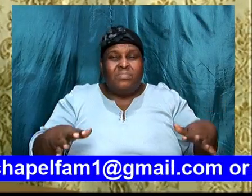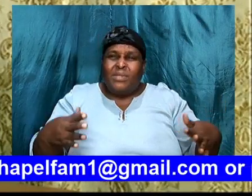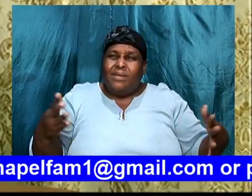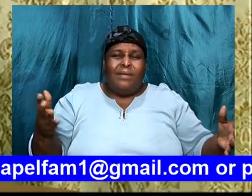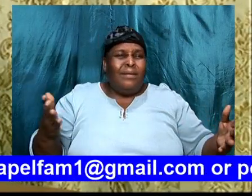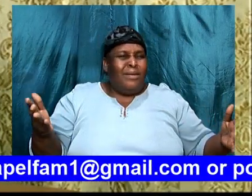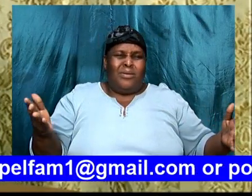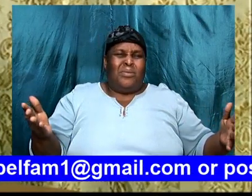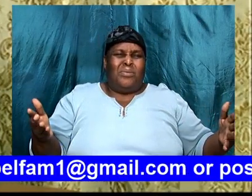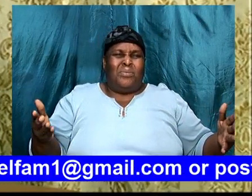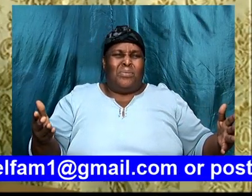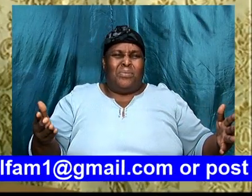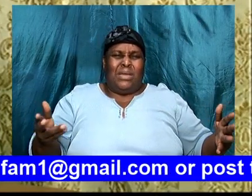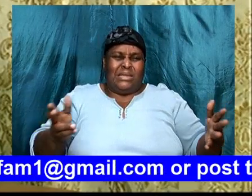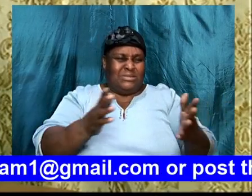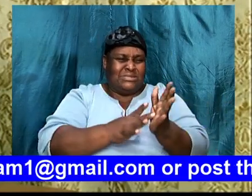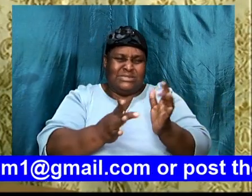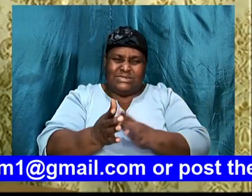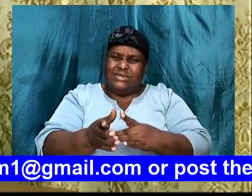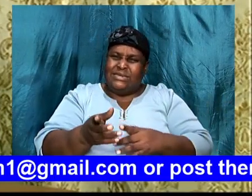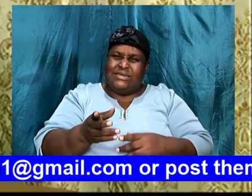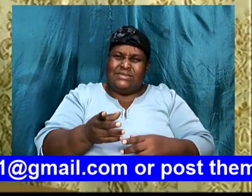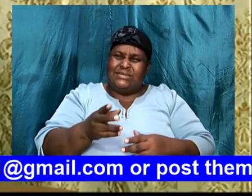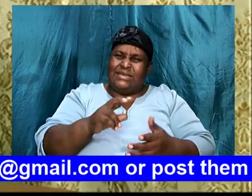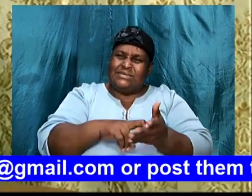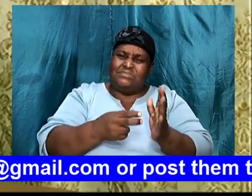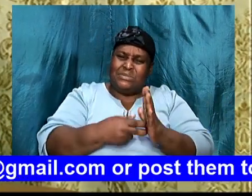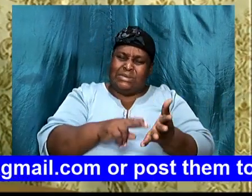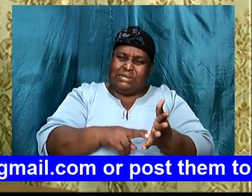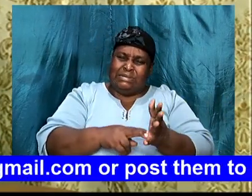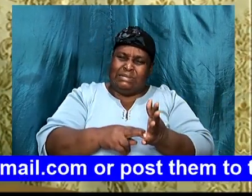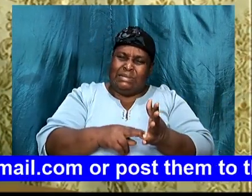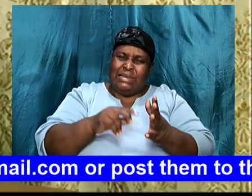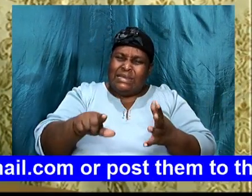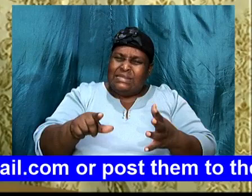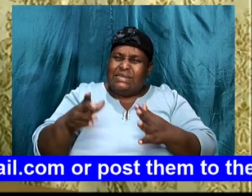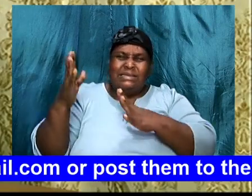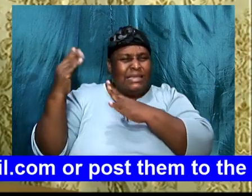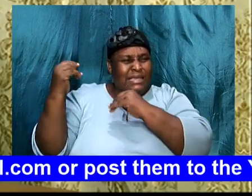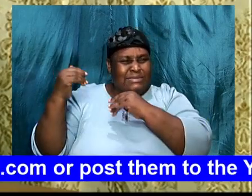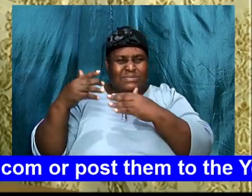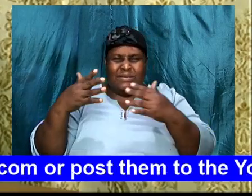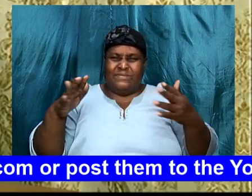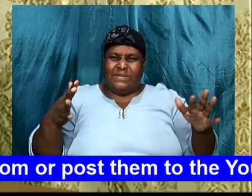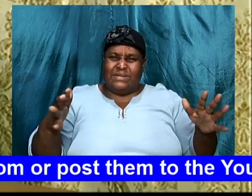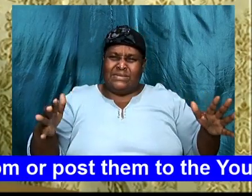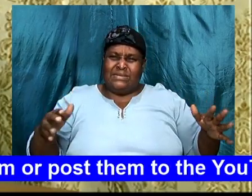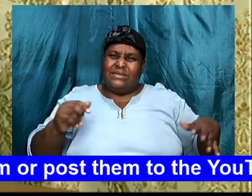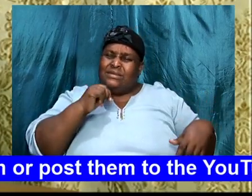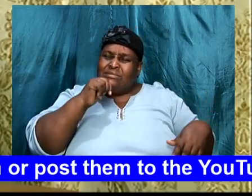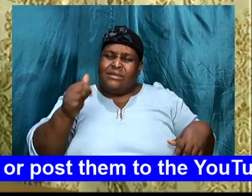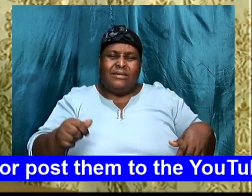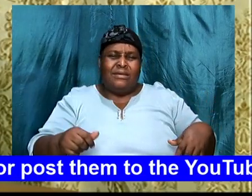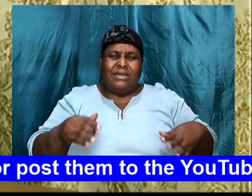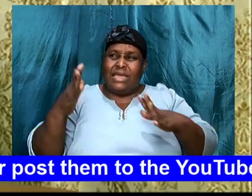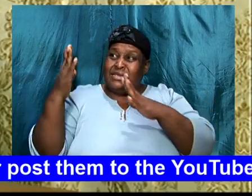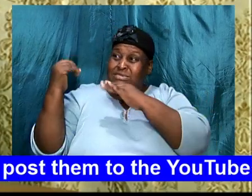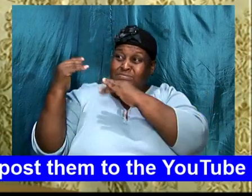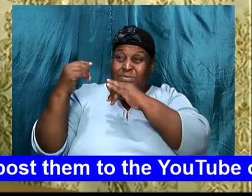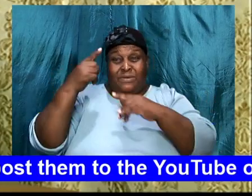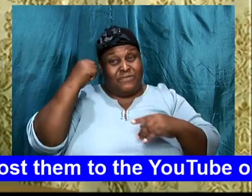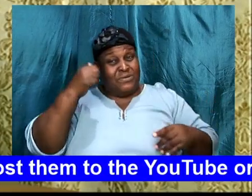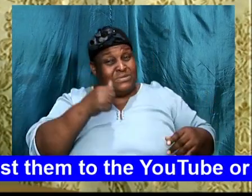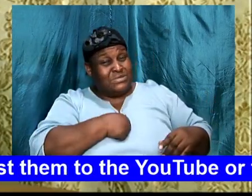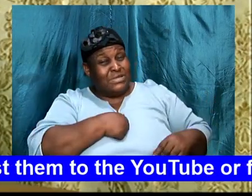expected end? This expected end, is not the end, that we expect, for ourselves. It is not the